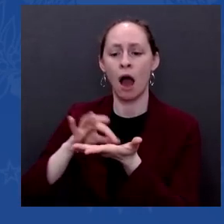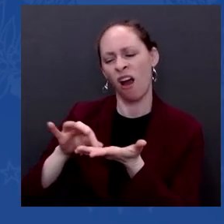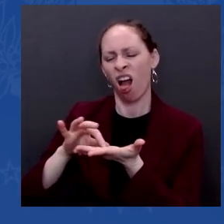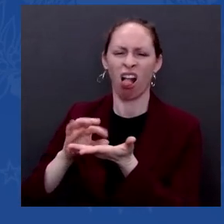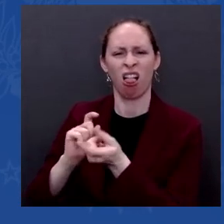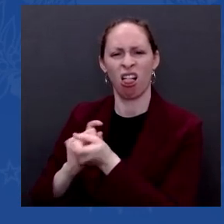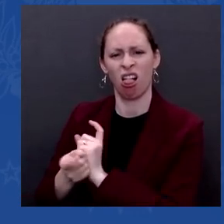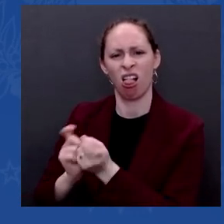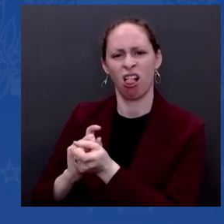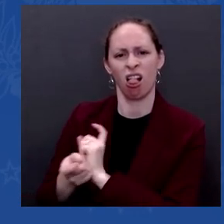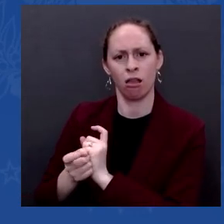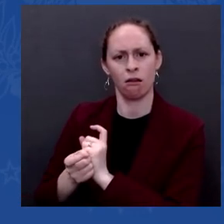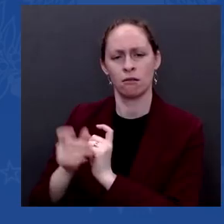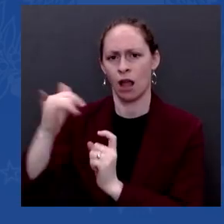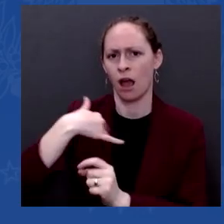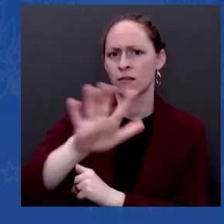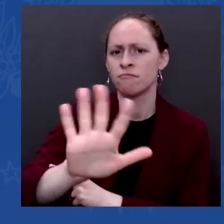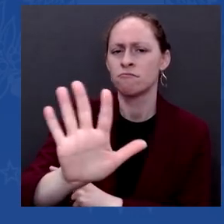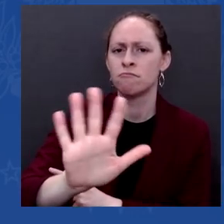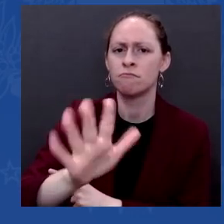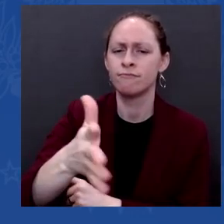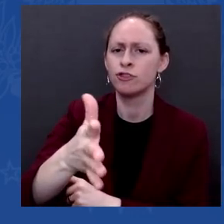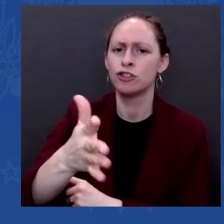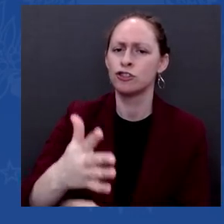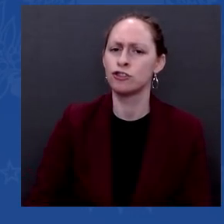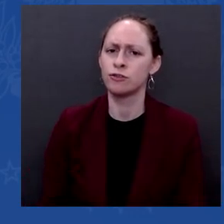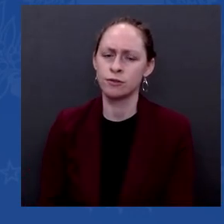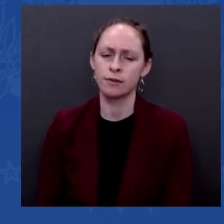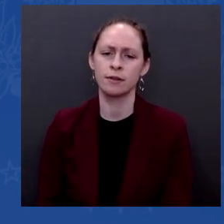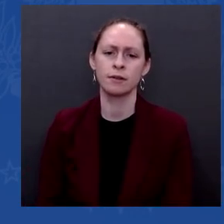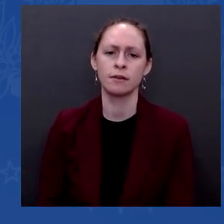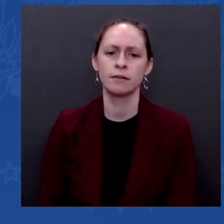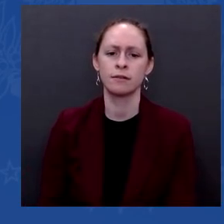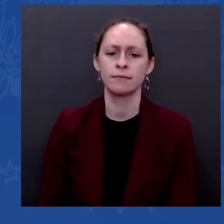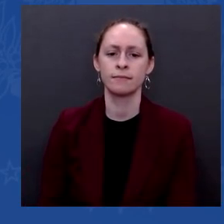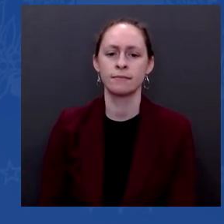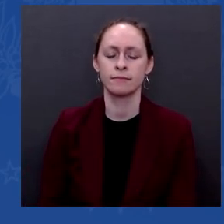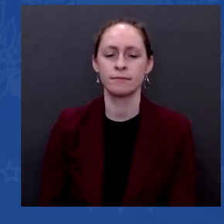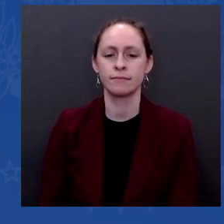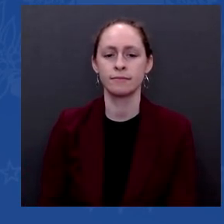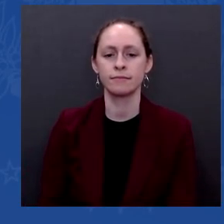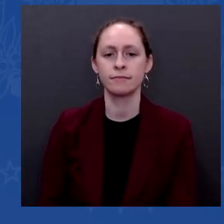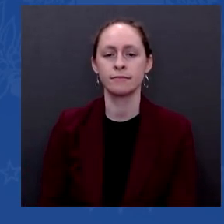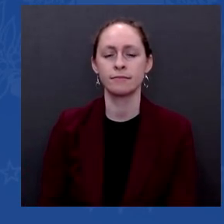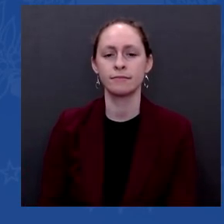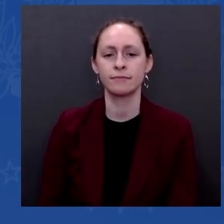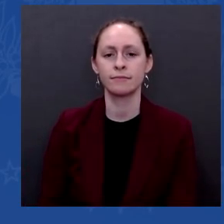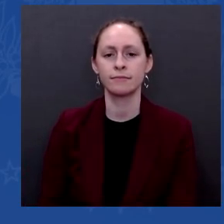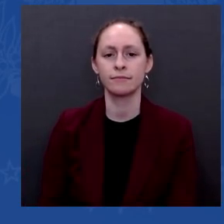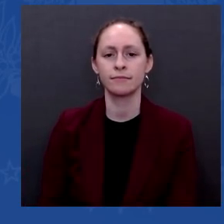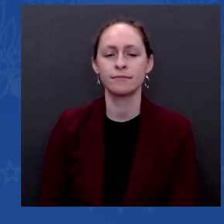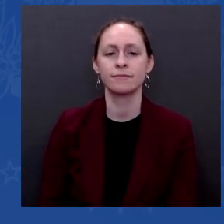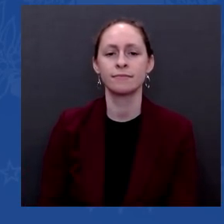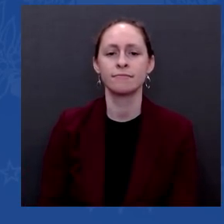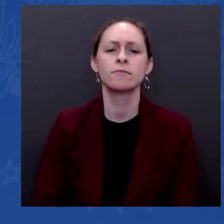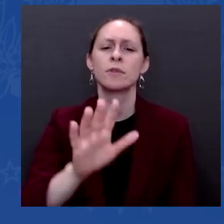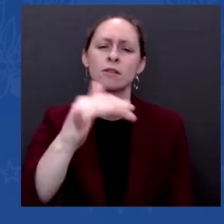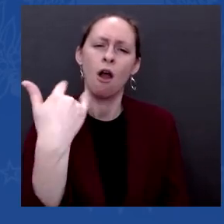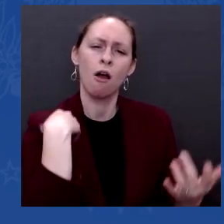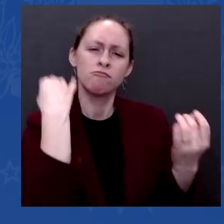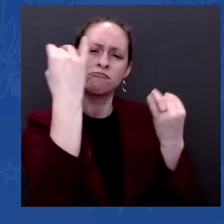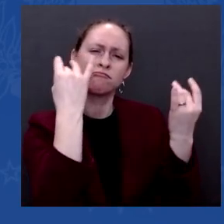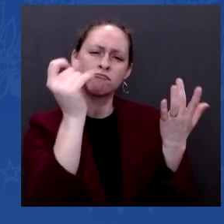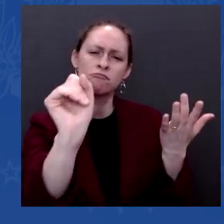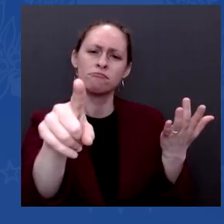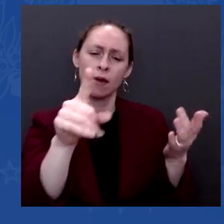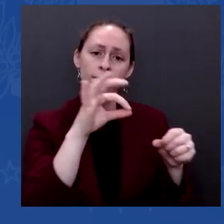thank you, Mr. President. Speaking of voting rights legislation, if this isn't passed, do you still believe the upcoming election election